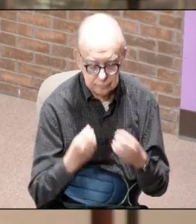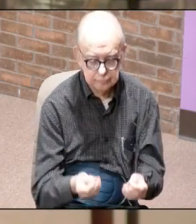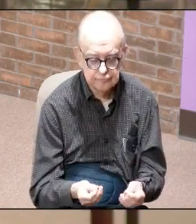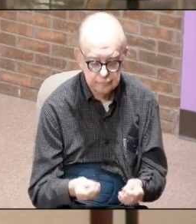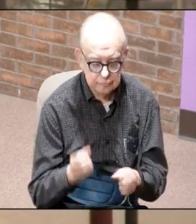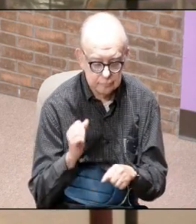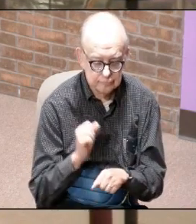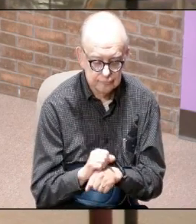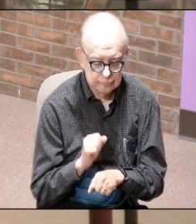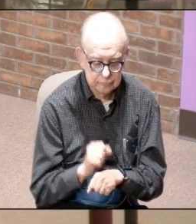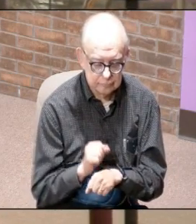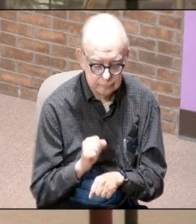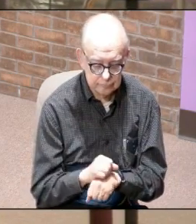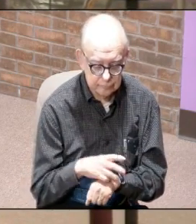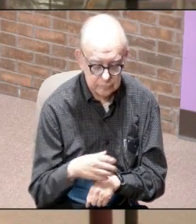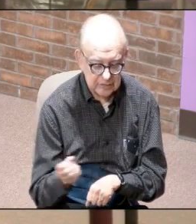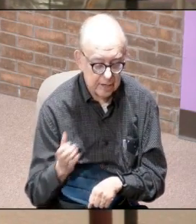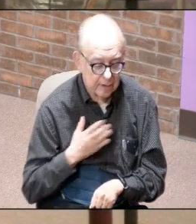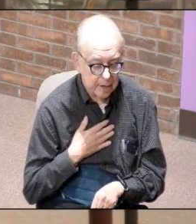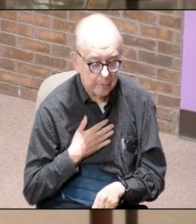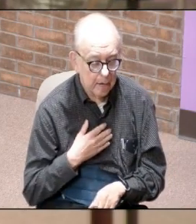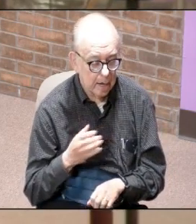task to me and take mine